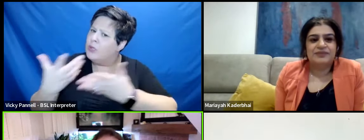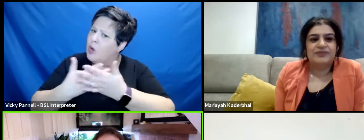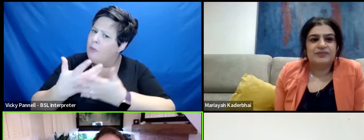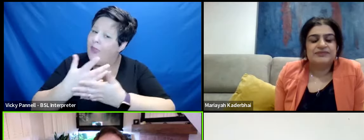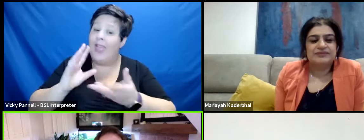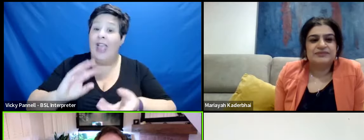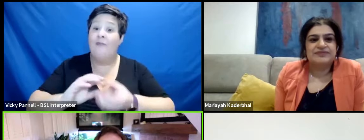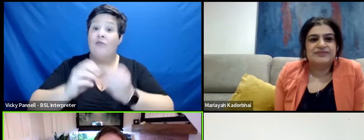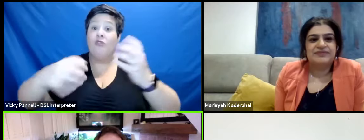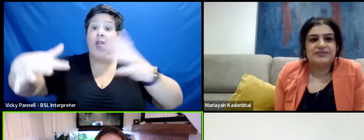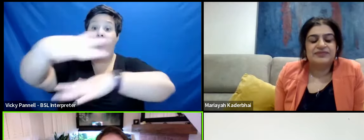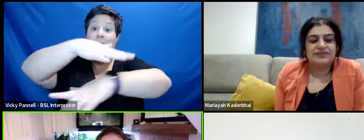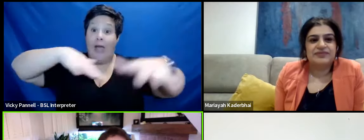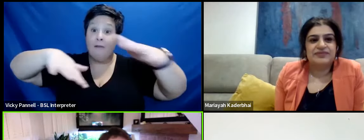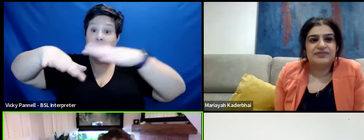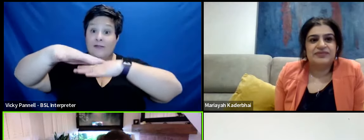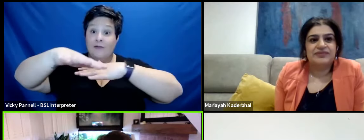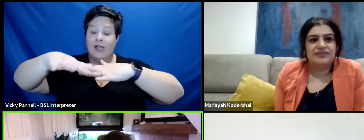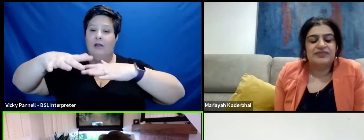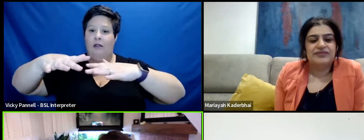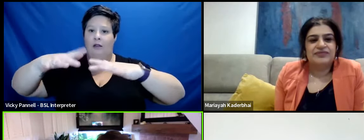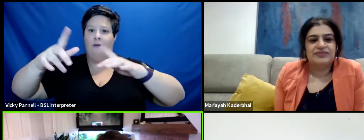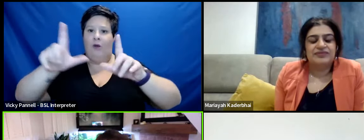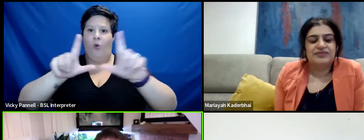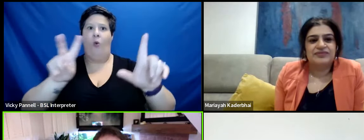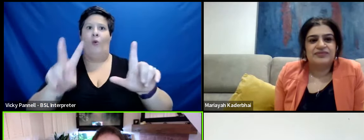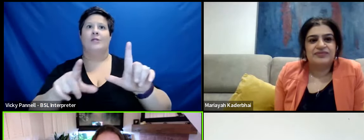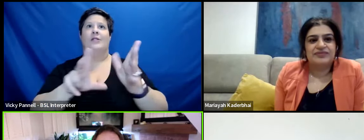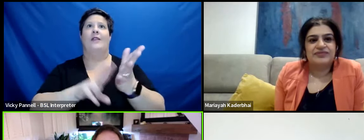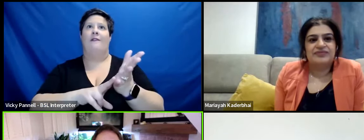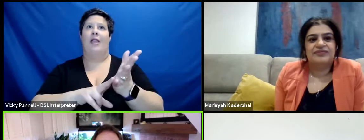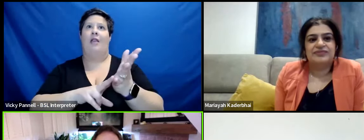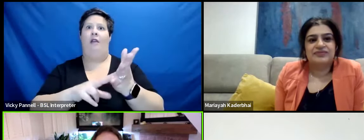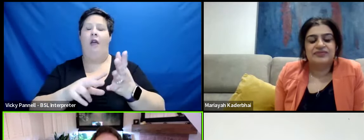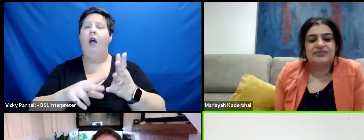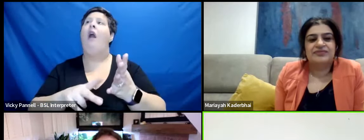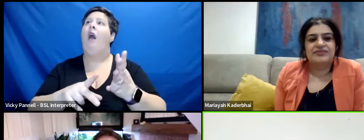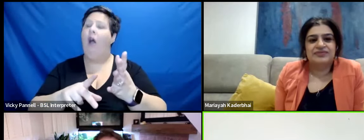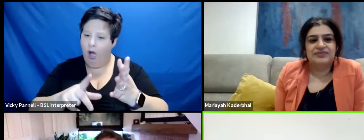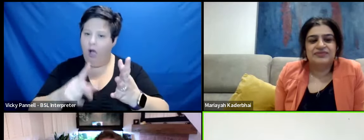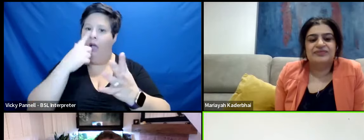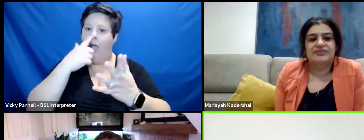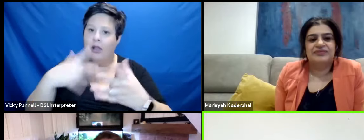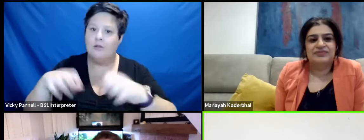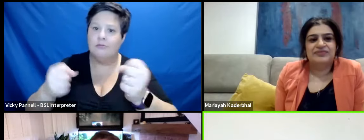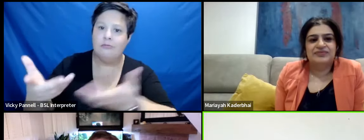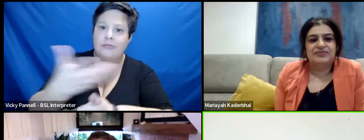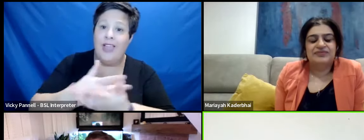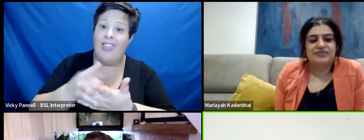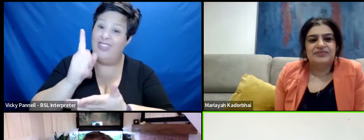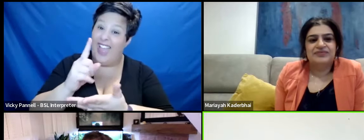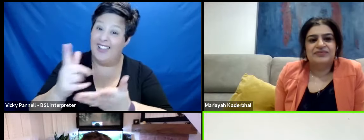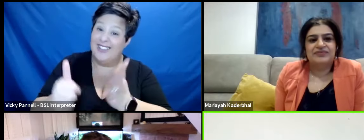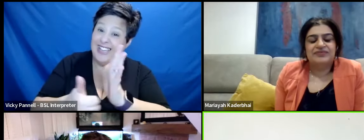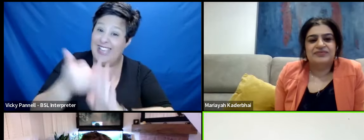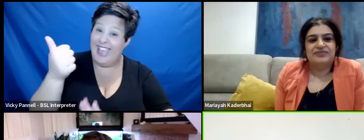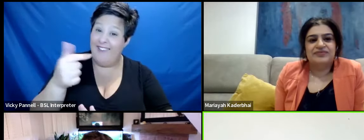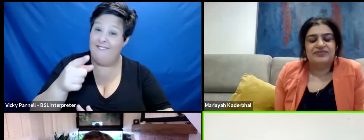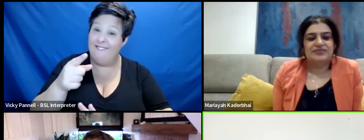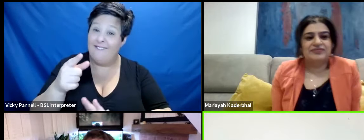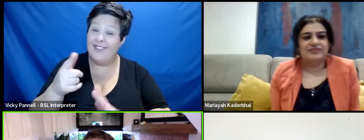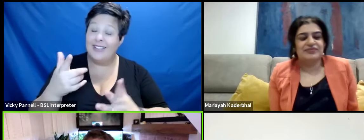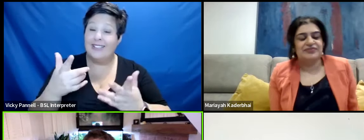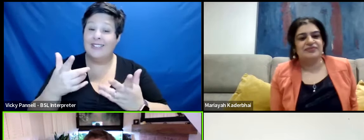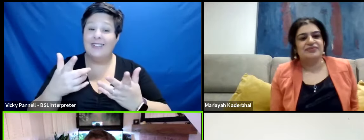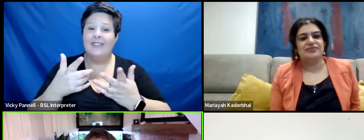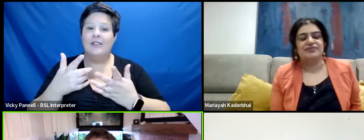you create that atmosphere then you know to me that's a gift that's a hell of a gift and to be able to be in a position where we can